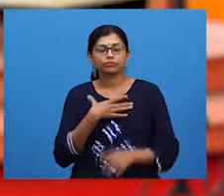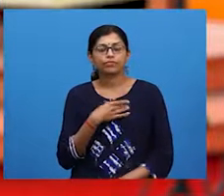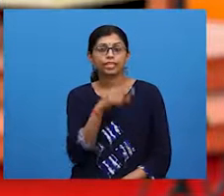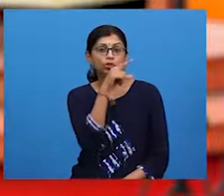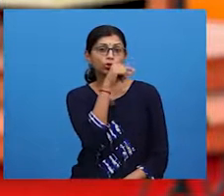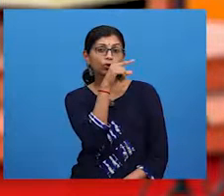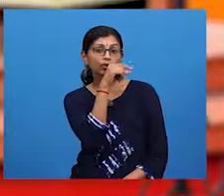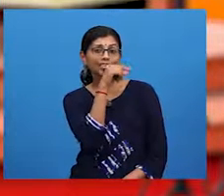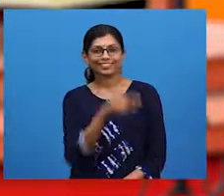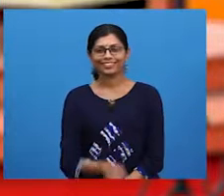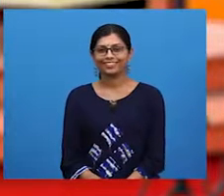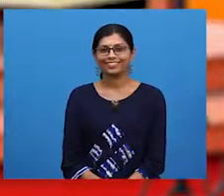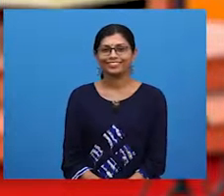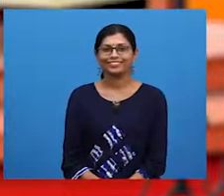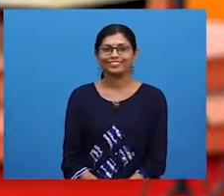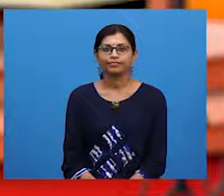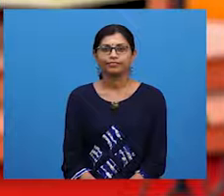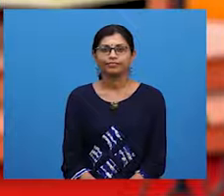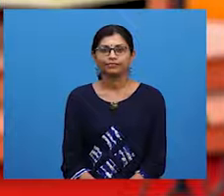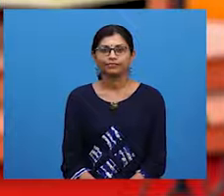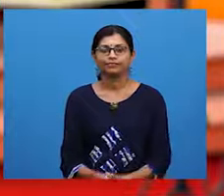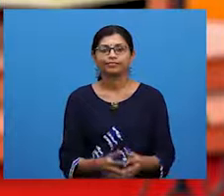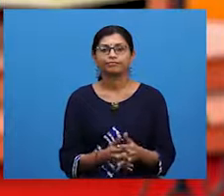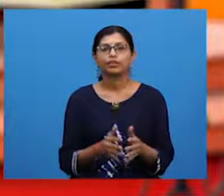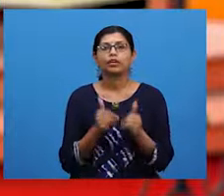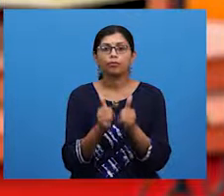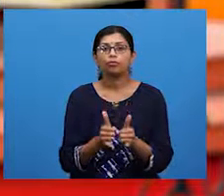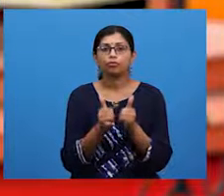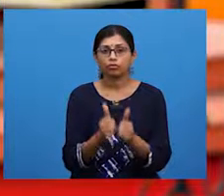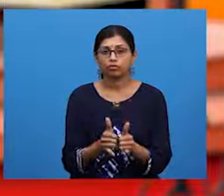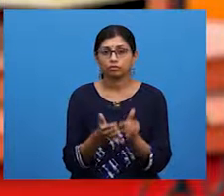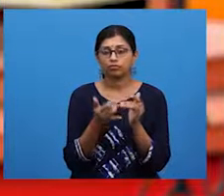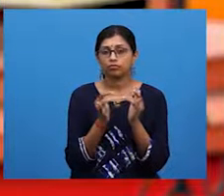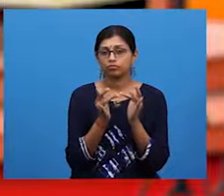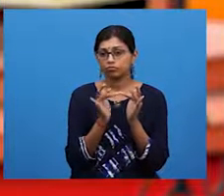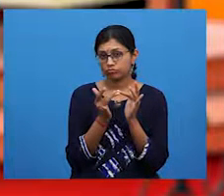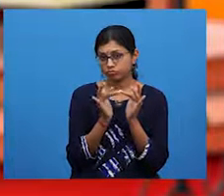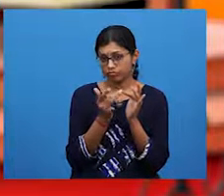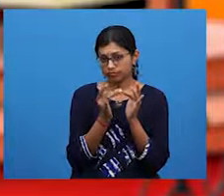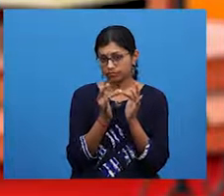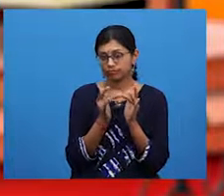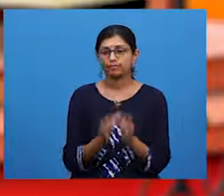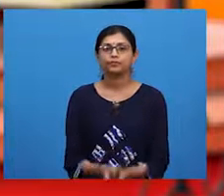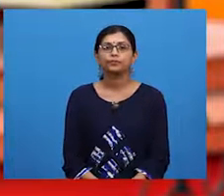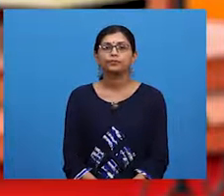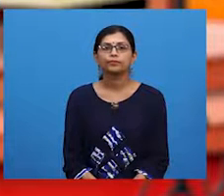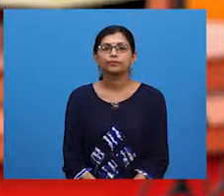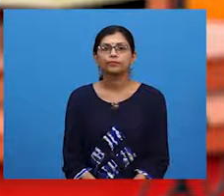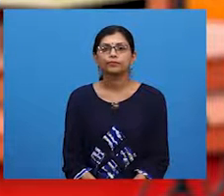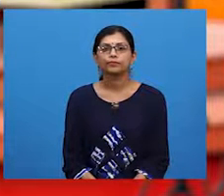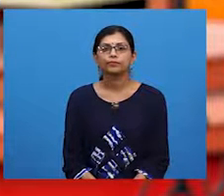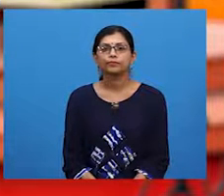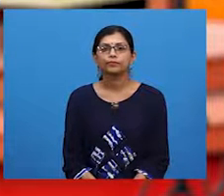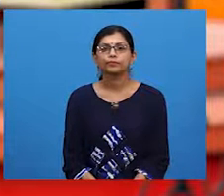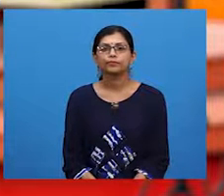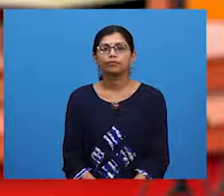user. It's an American micro blogging and social networking service where users can